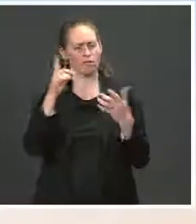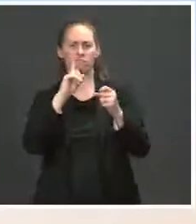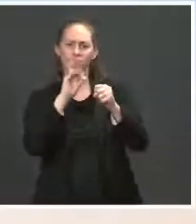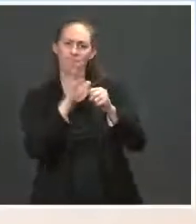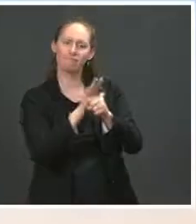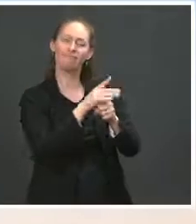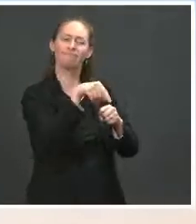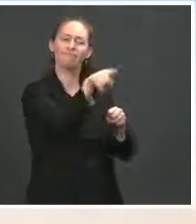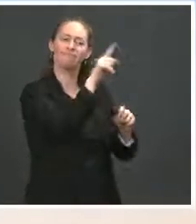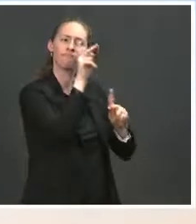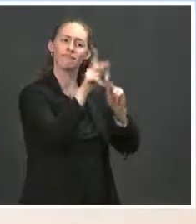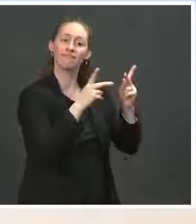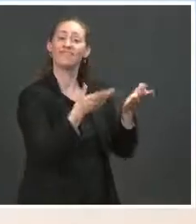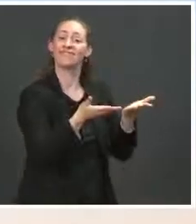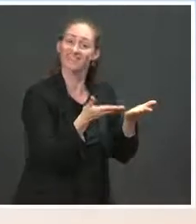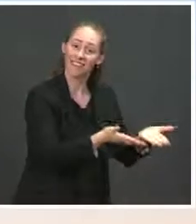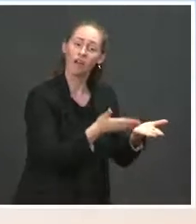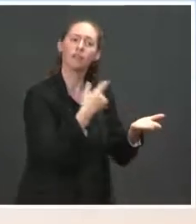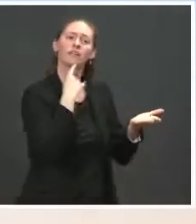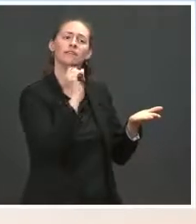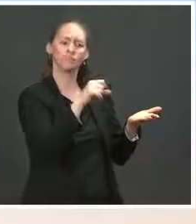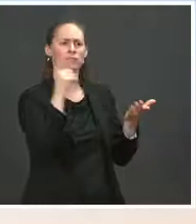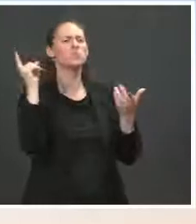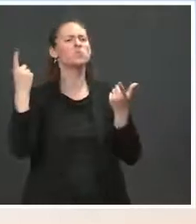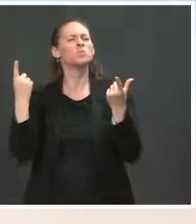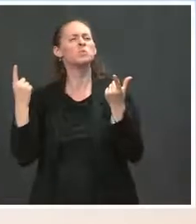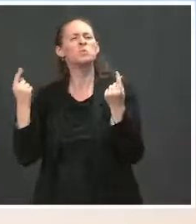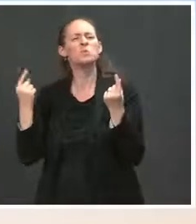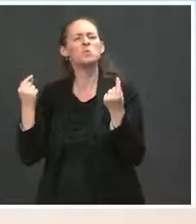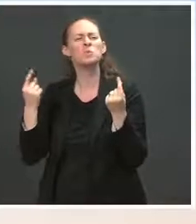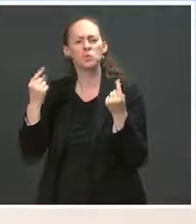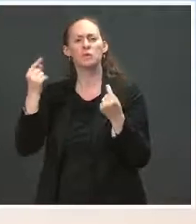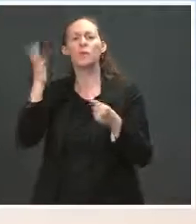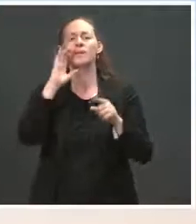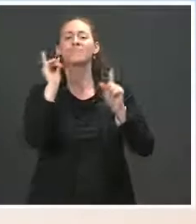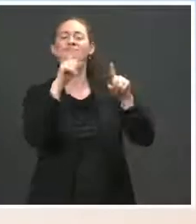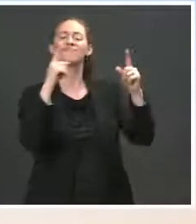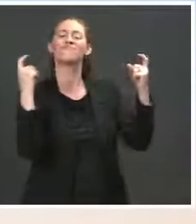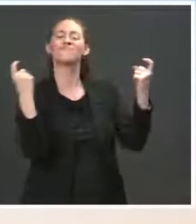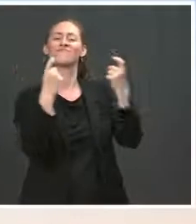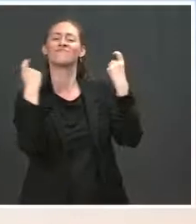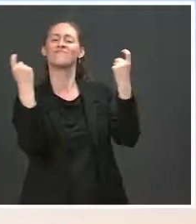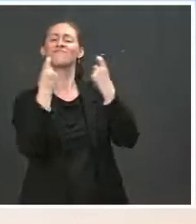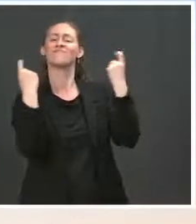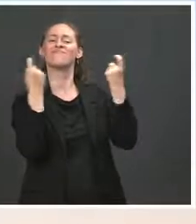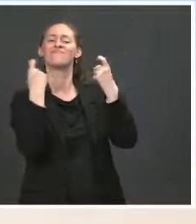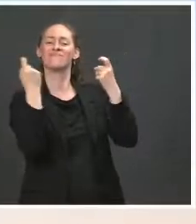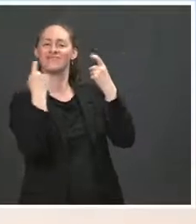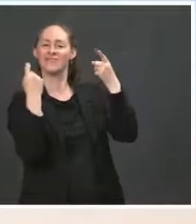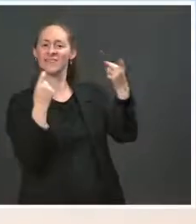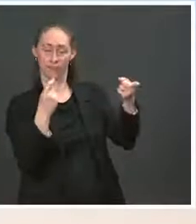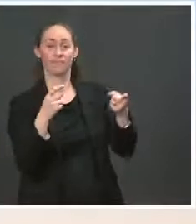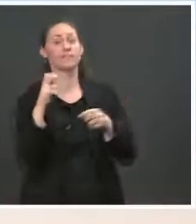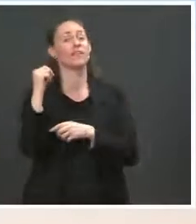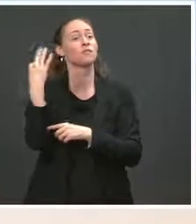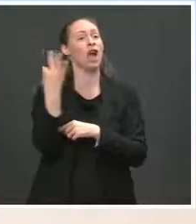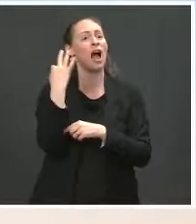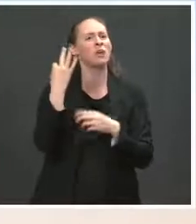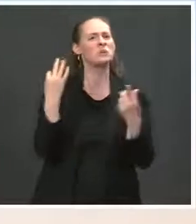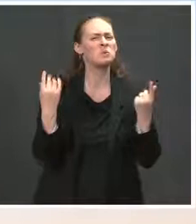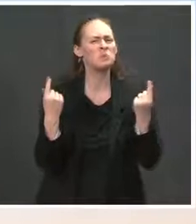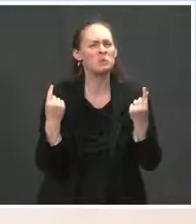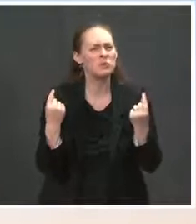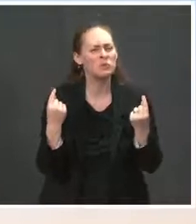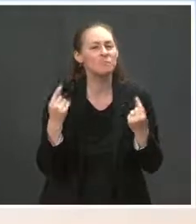he will participate in a car rally. And on Friday, he will have additional out-of-town travel that we will hopefully have more details for you